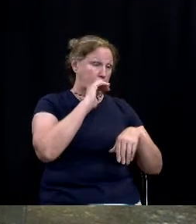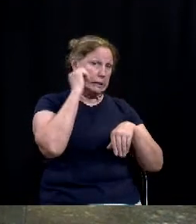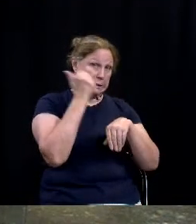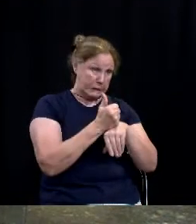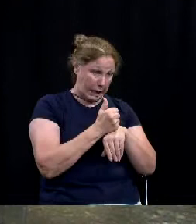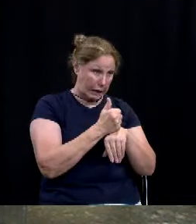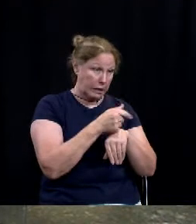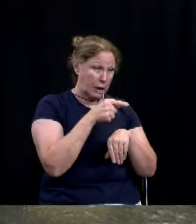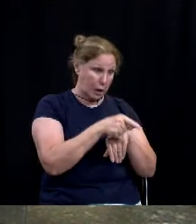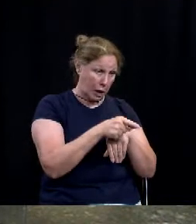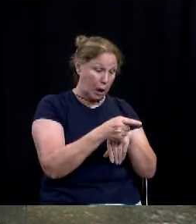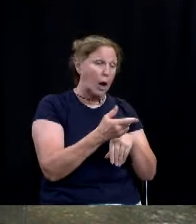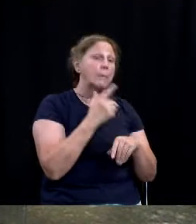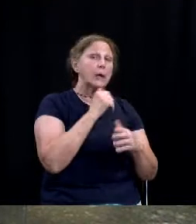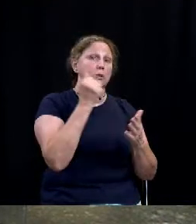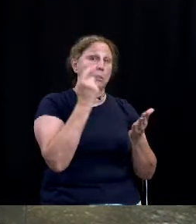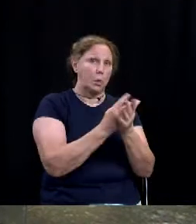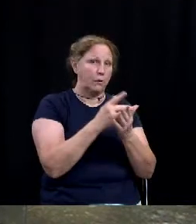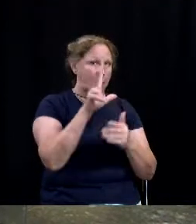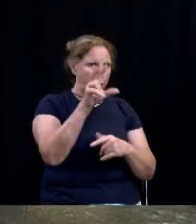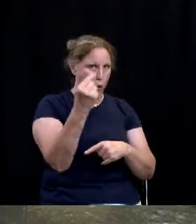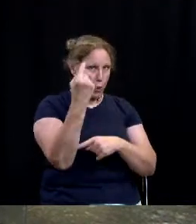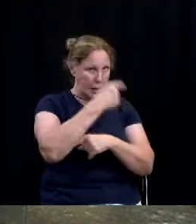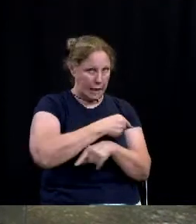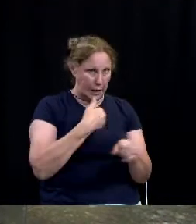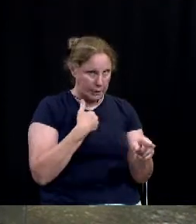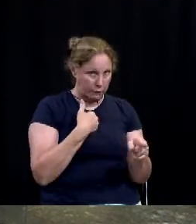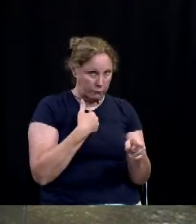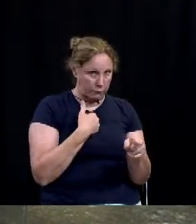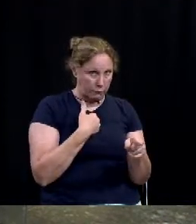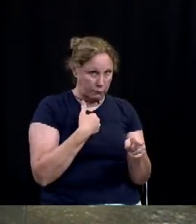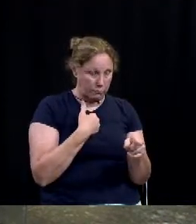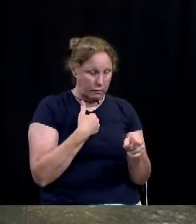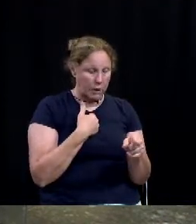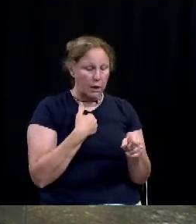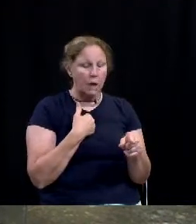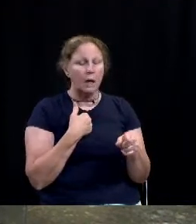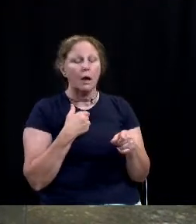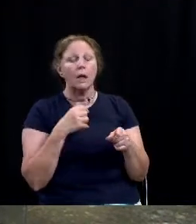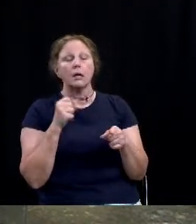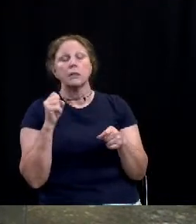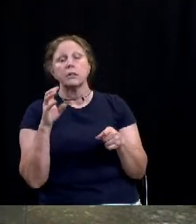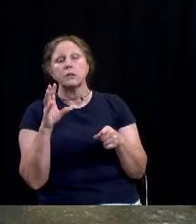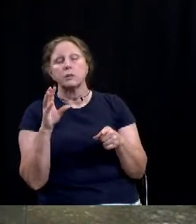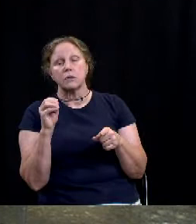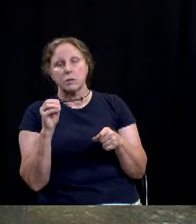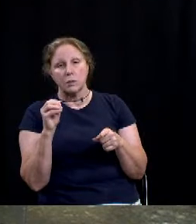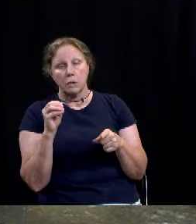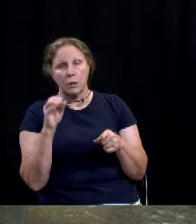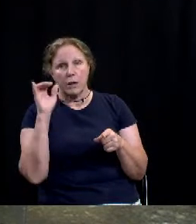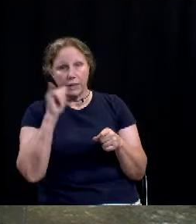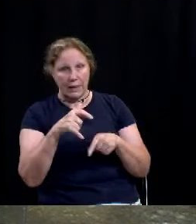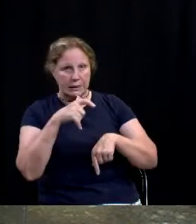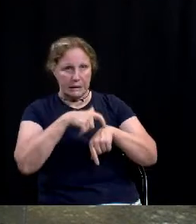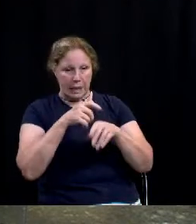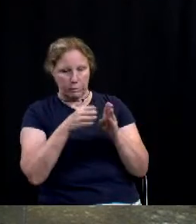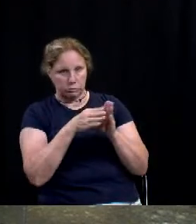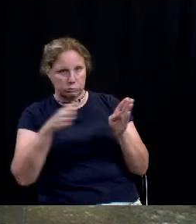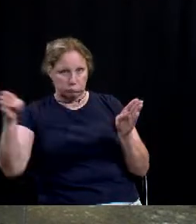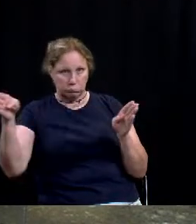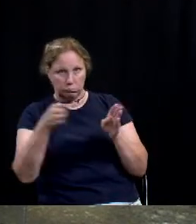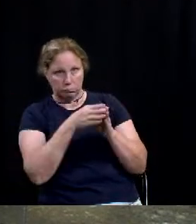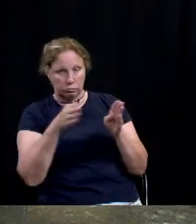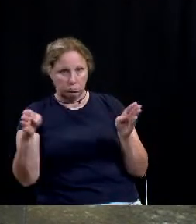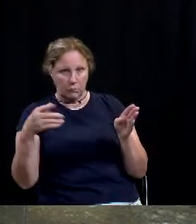the recommendation of the public hearing. And so... And so... And so that's kind of the timeline we're operating